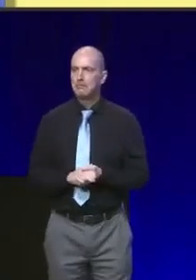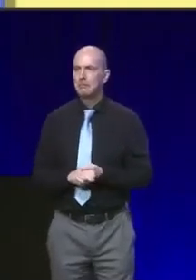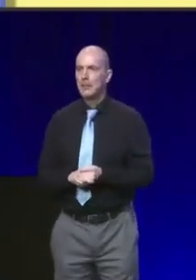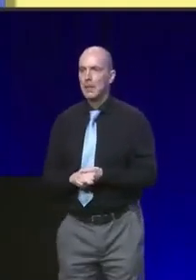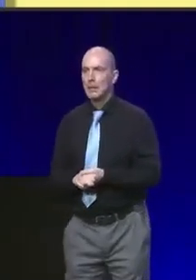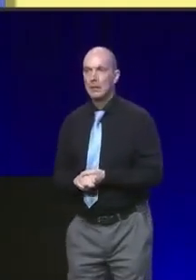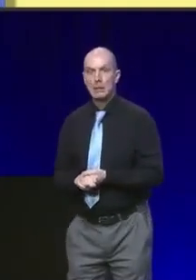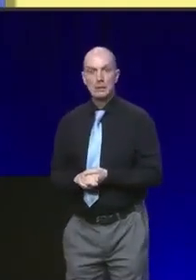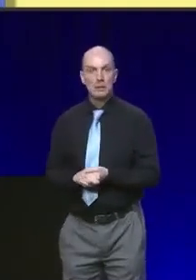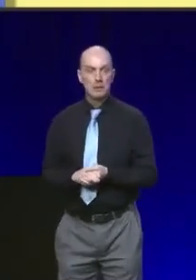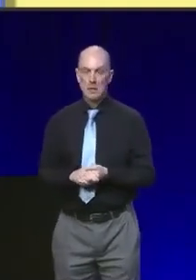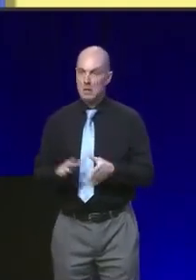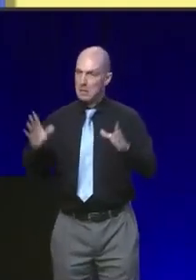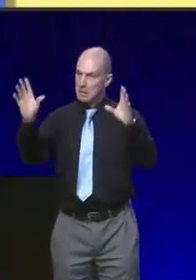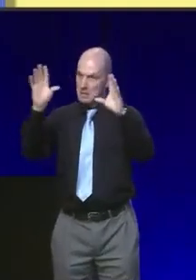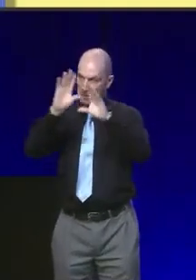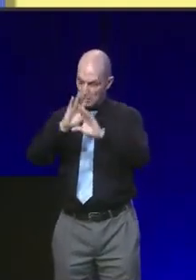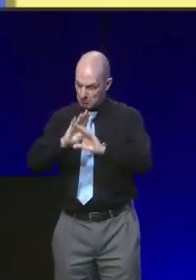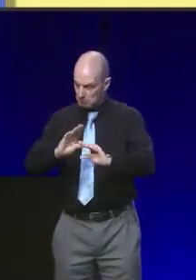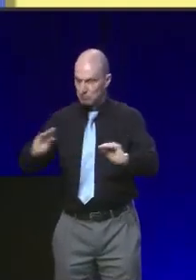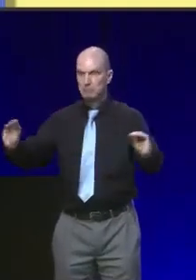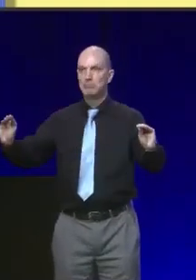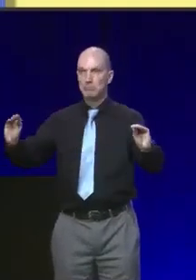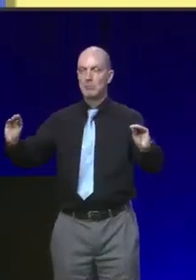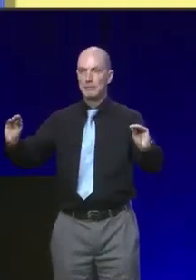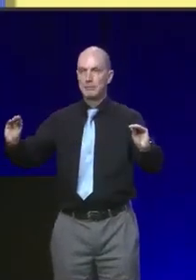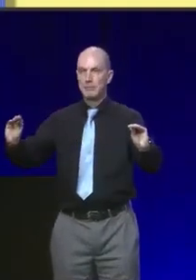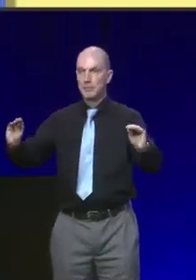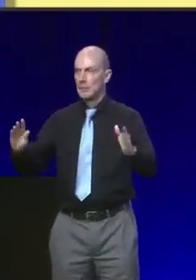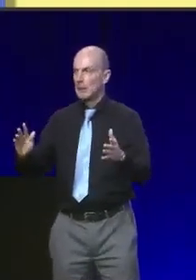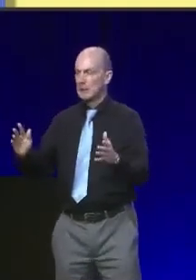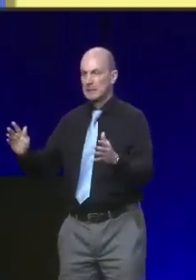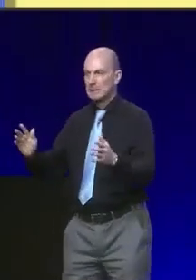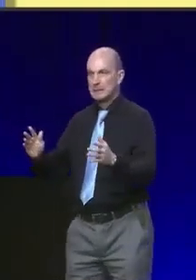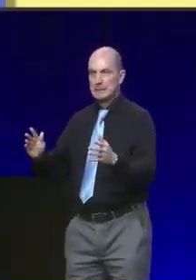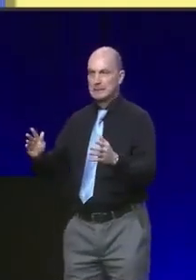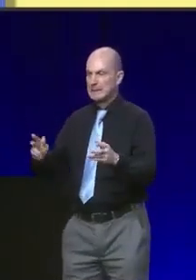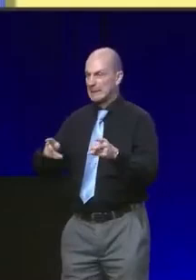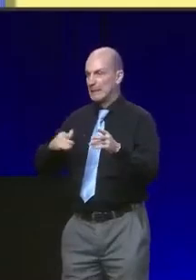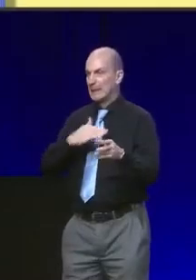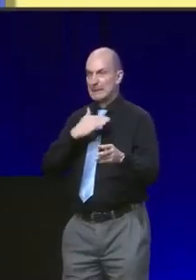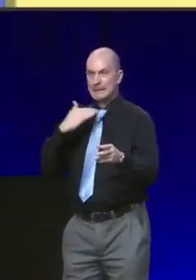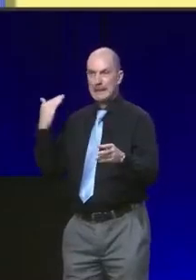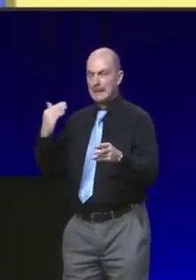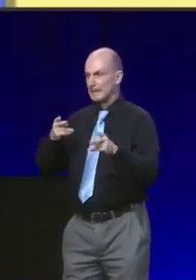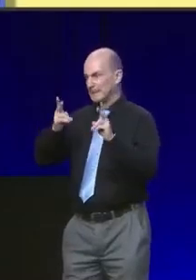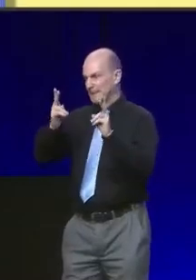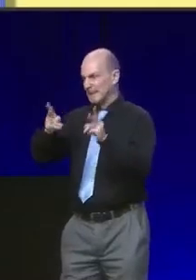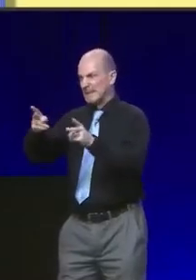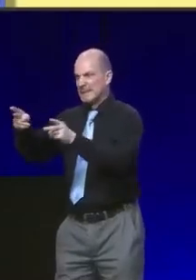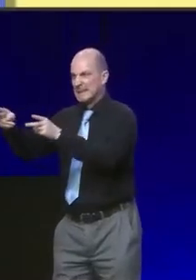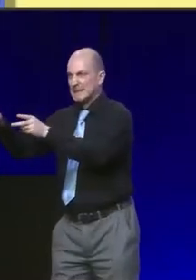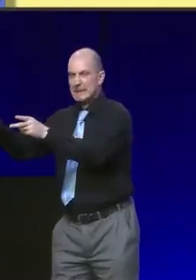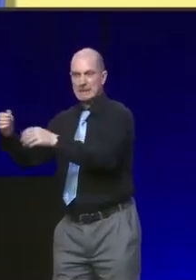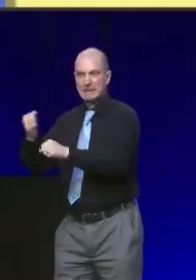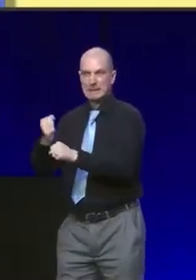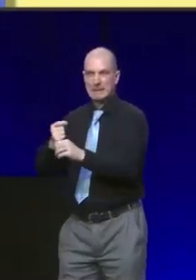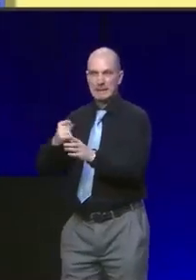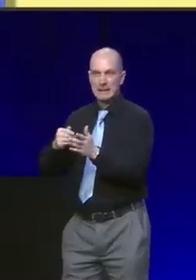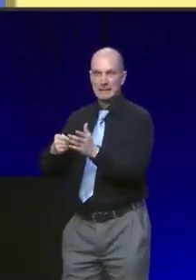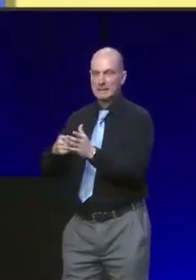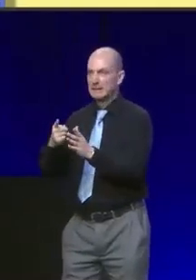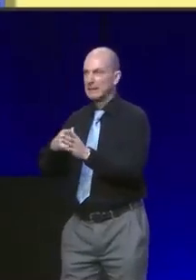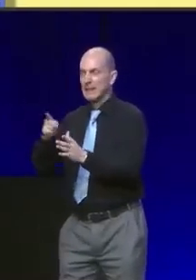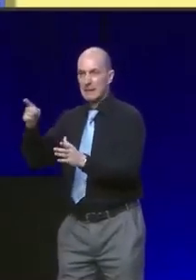from this conference be heard loud and clear. The killing of innocent men, women and children must end and it must